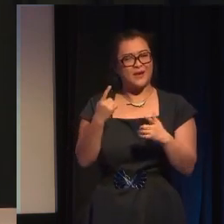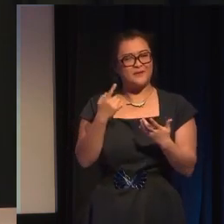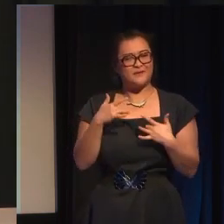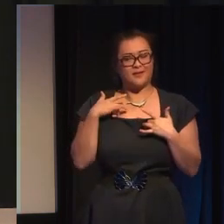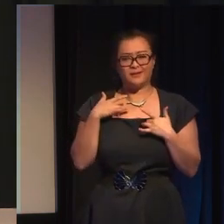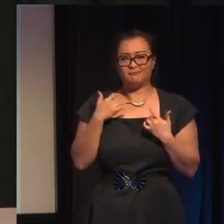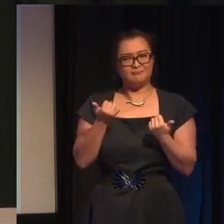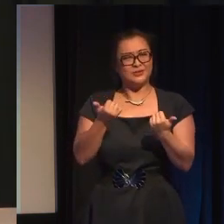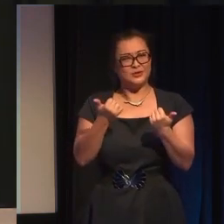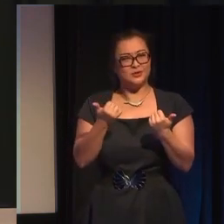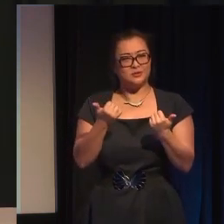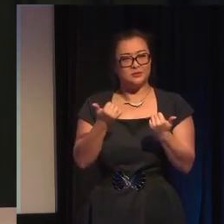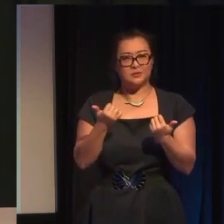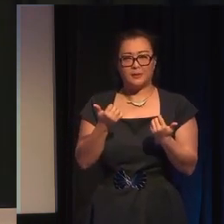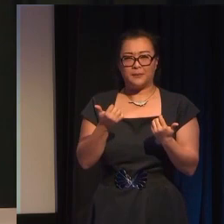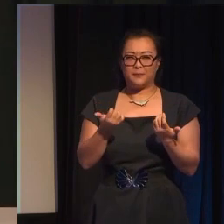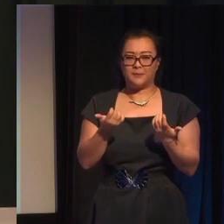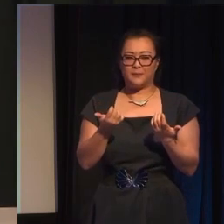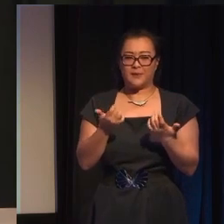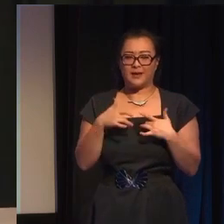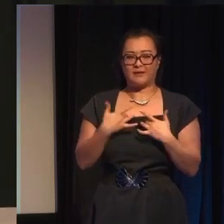character had been conceived as a woman from the start